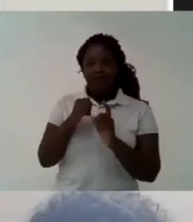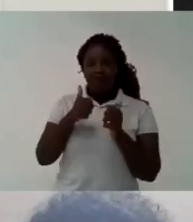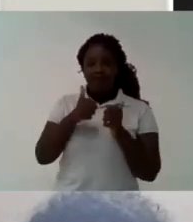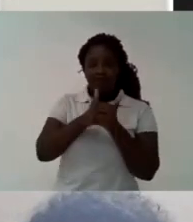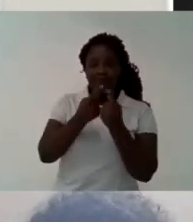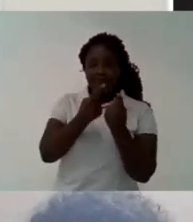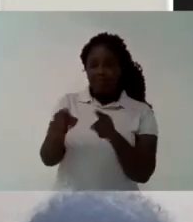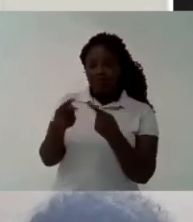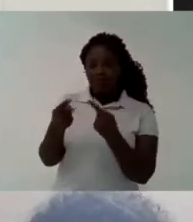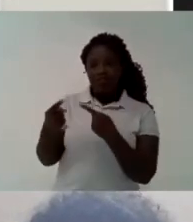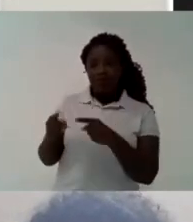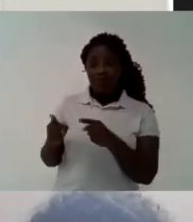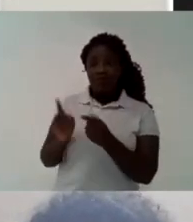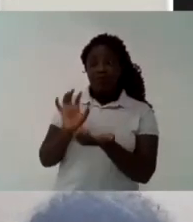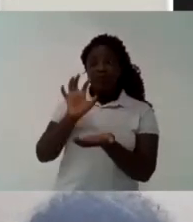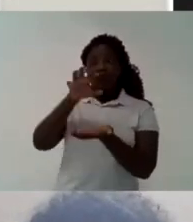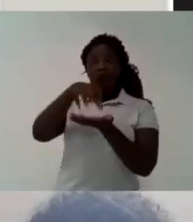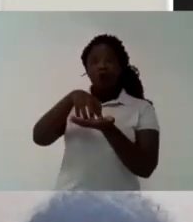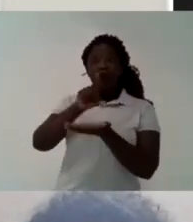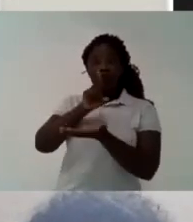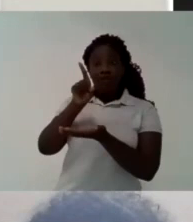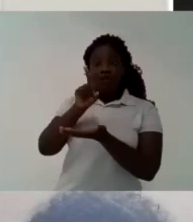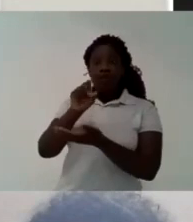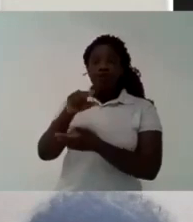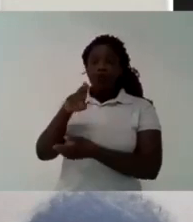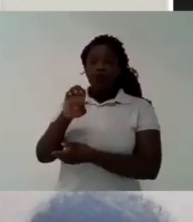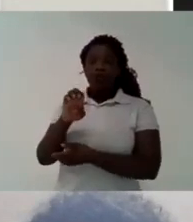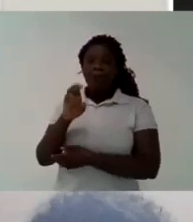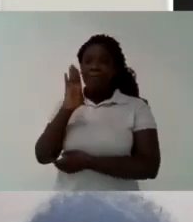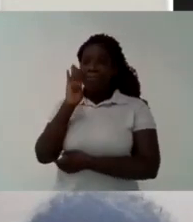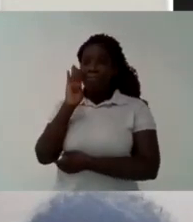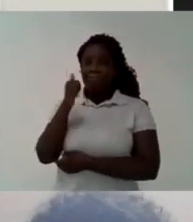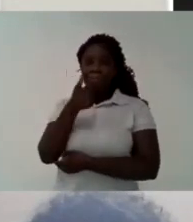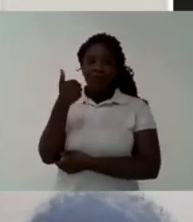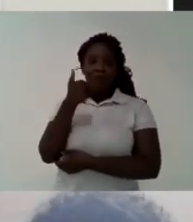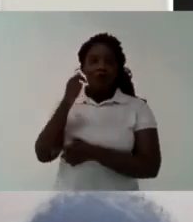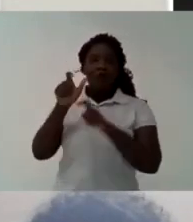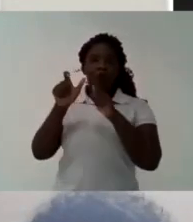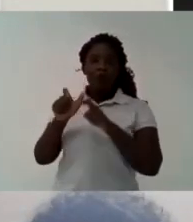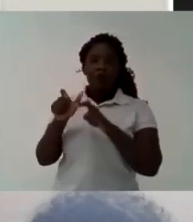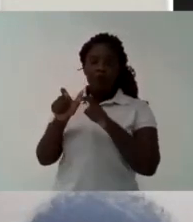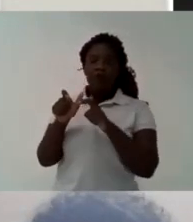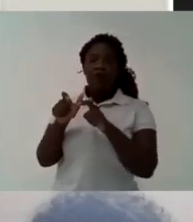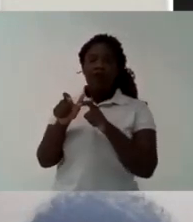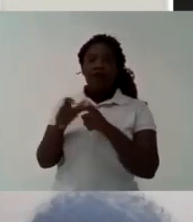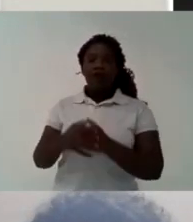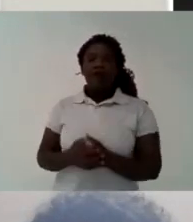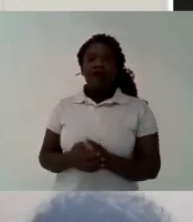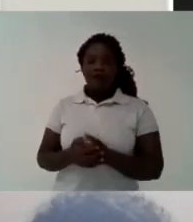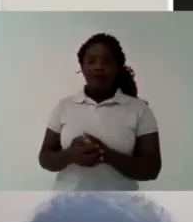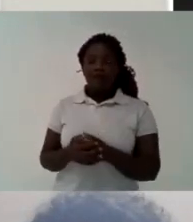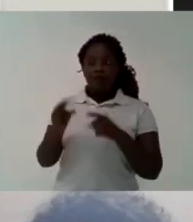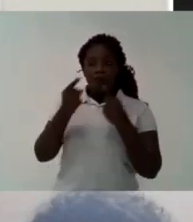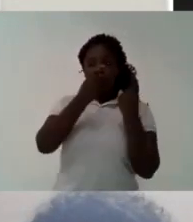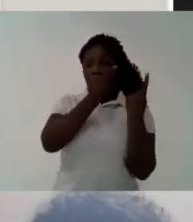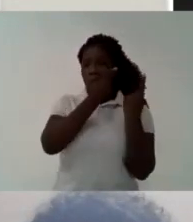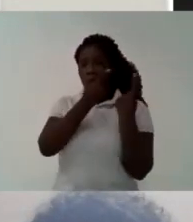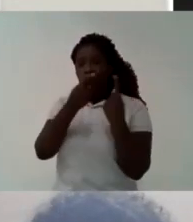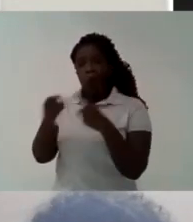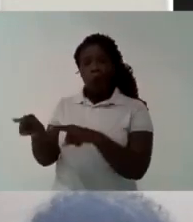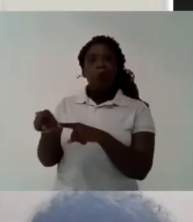the Brazilian Press Association, the ABI